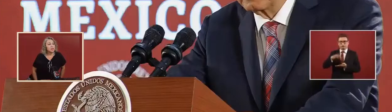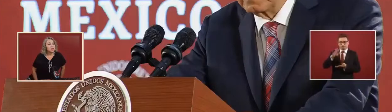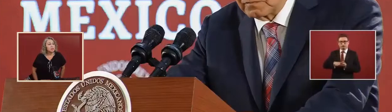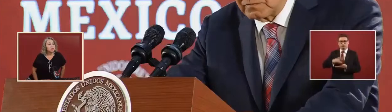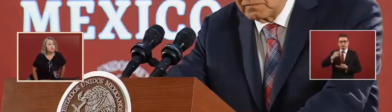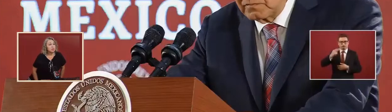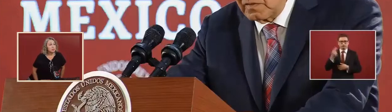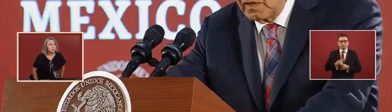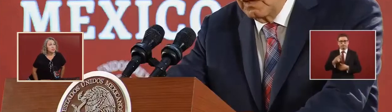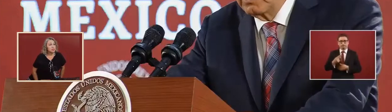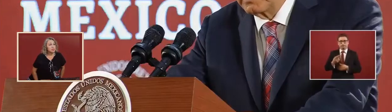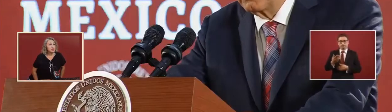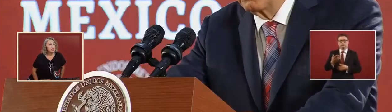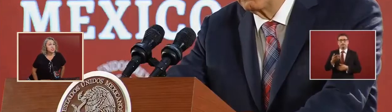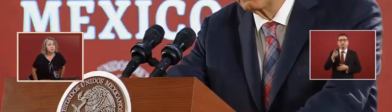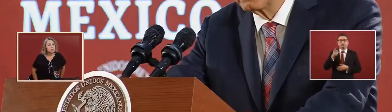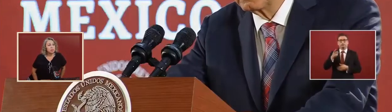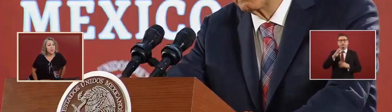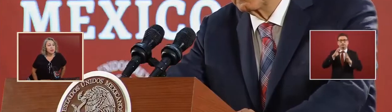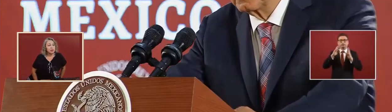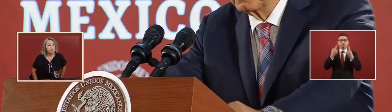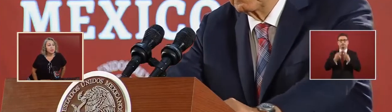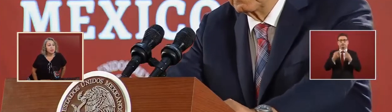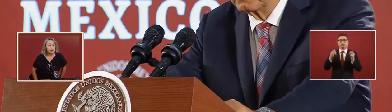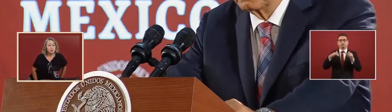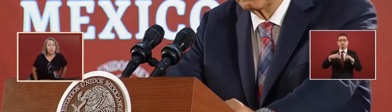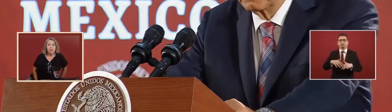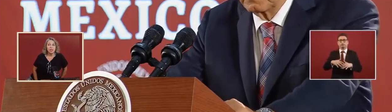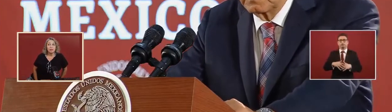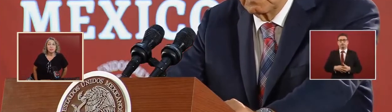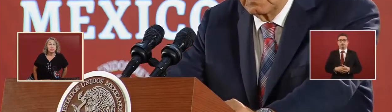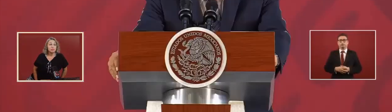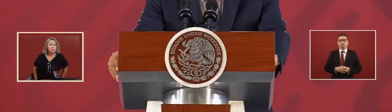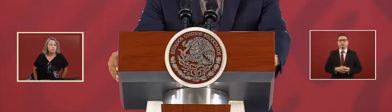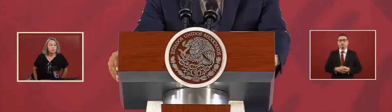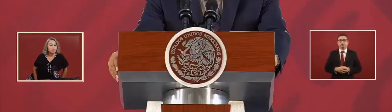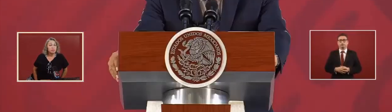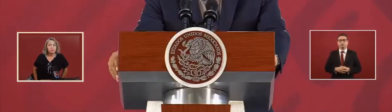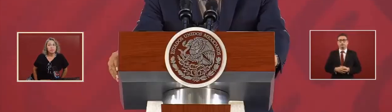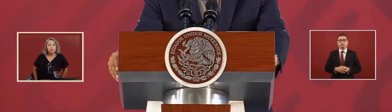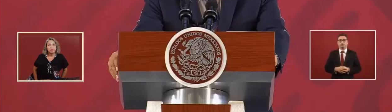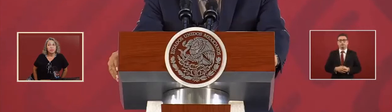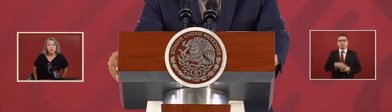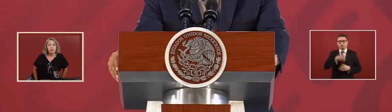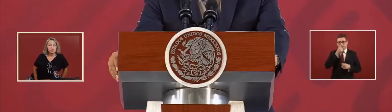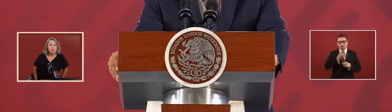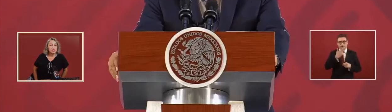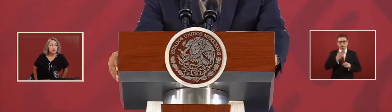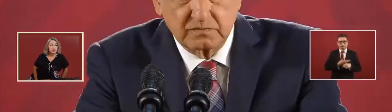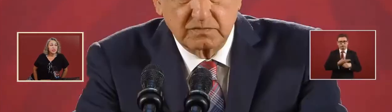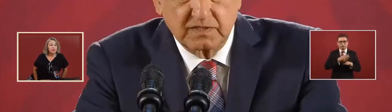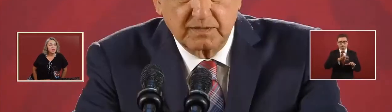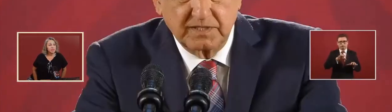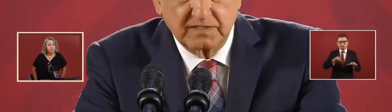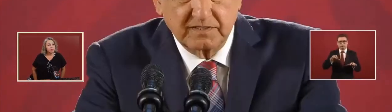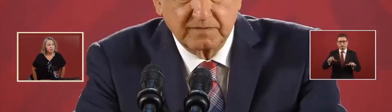matter it a meeting for the secretaries of the cabinet